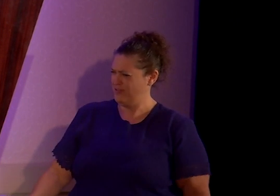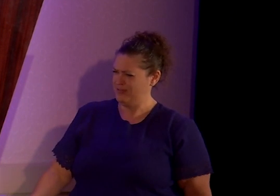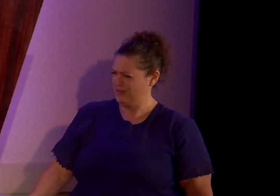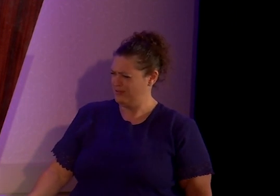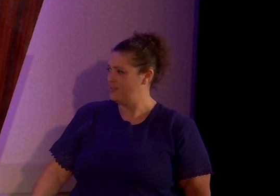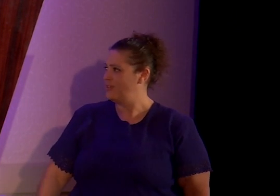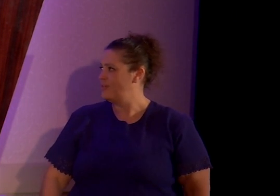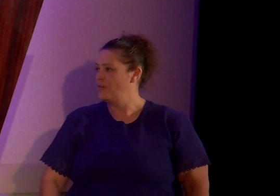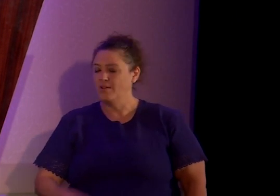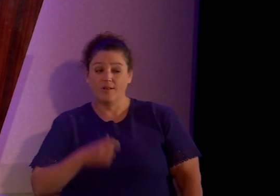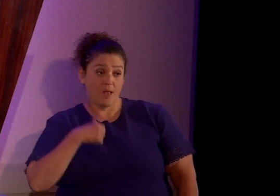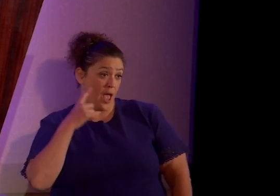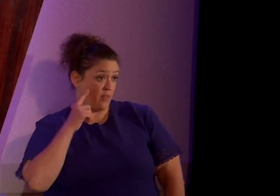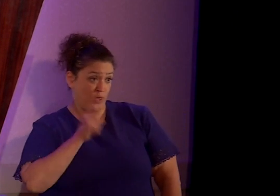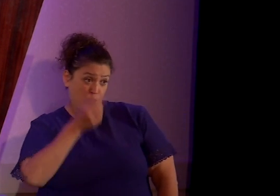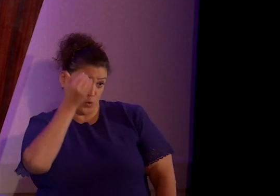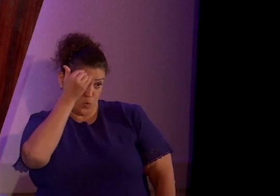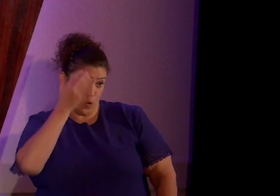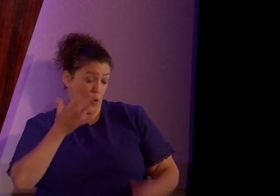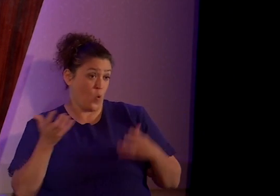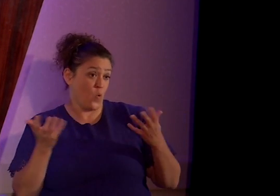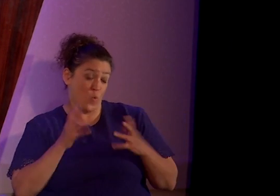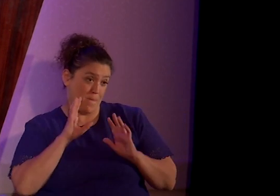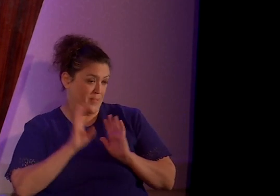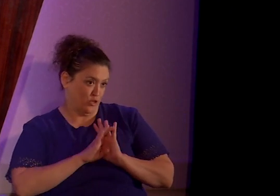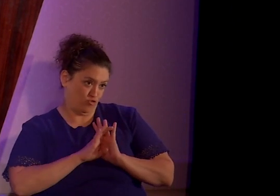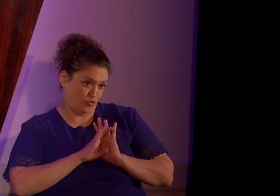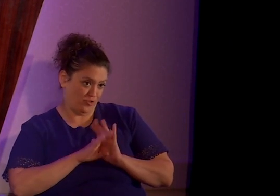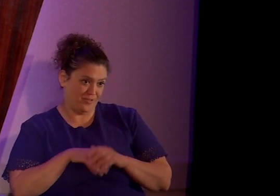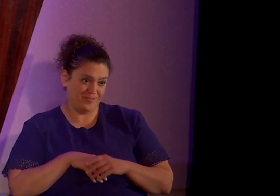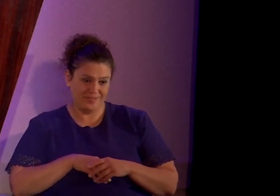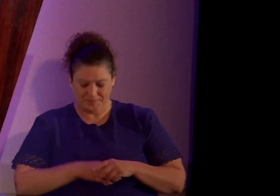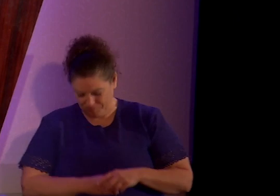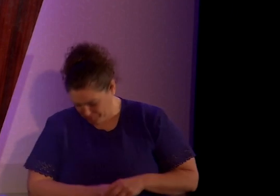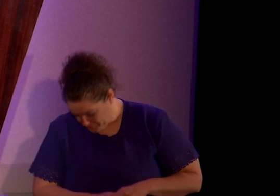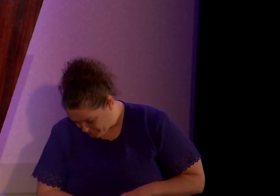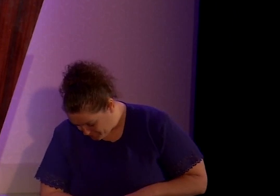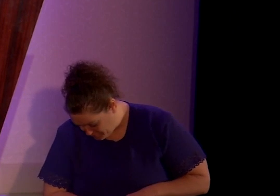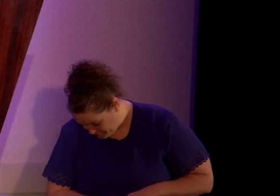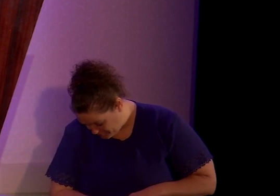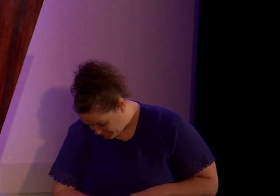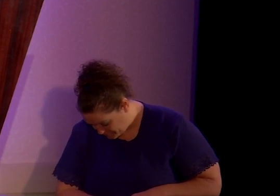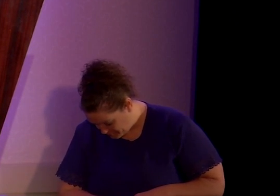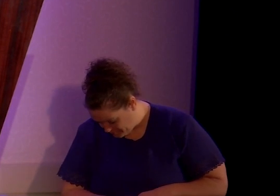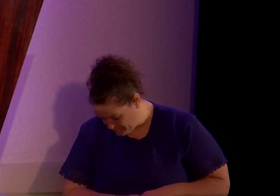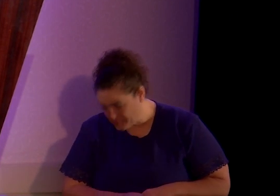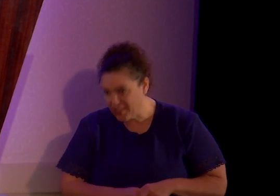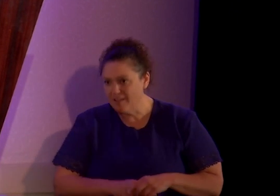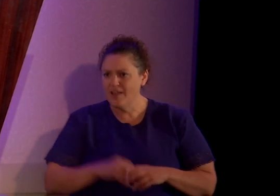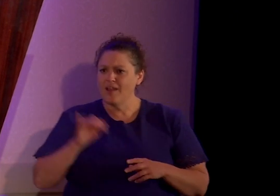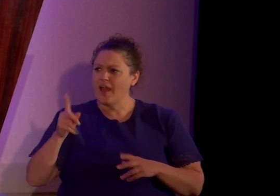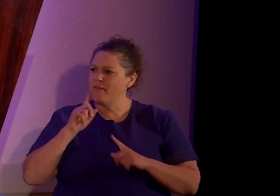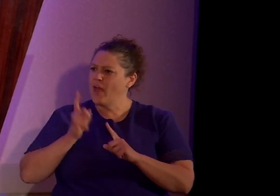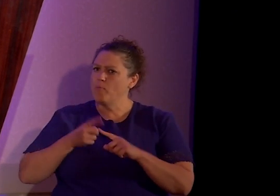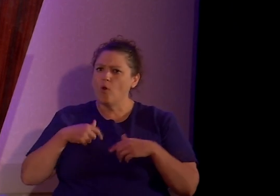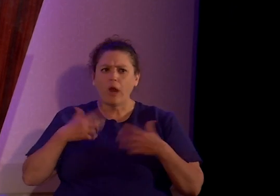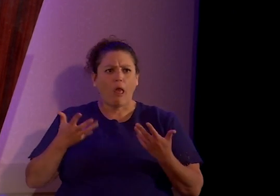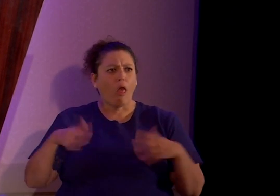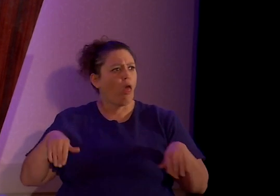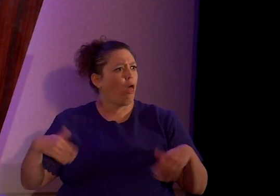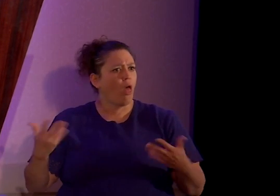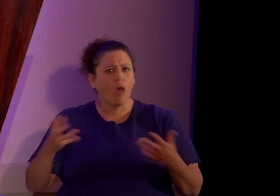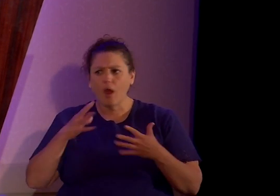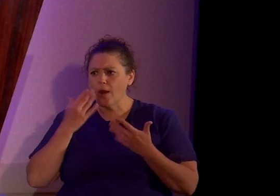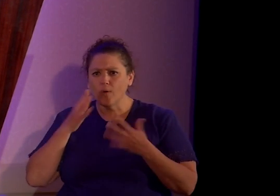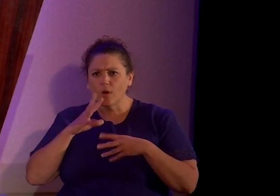I think you know what pictures. At that point, I played a little dumb because there